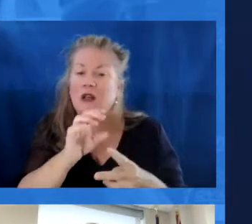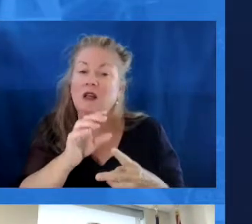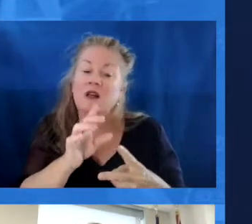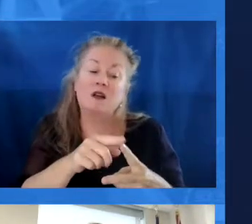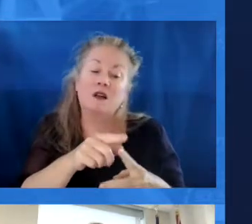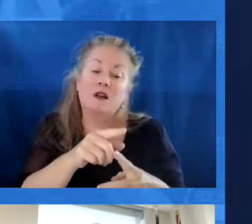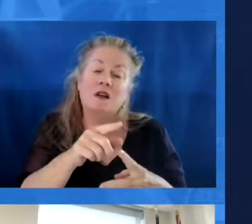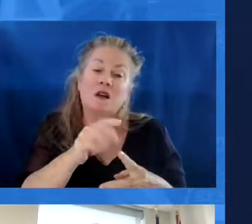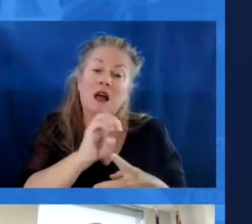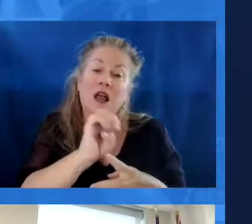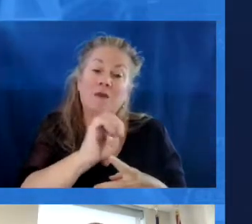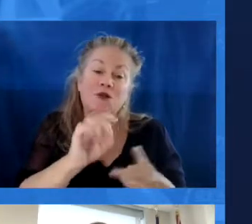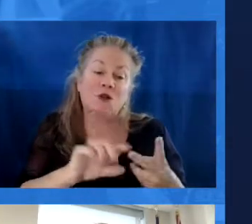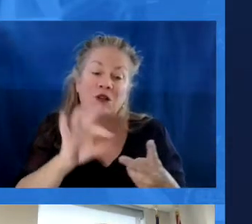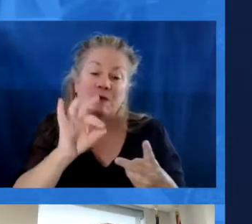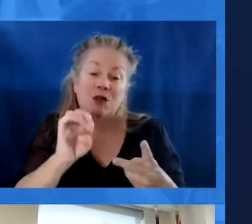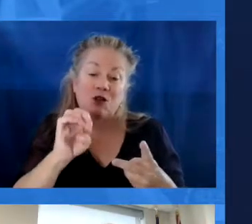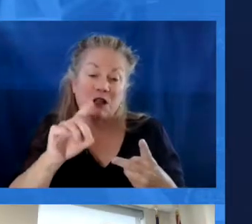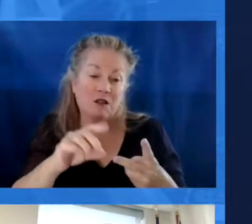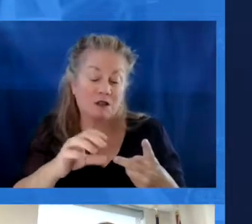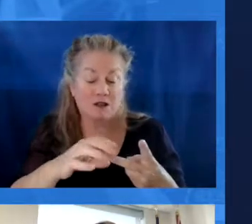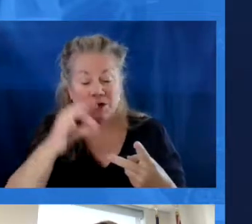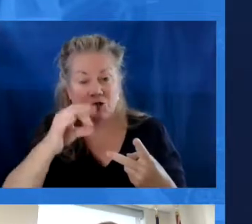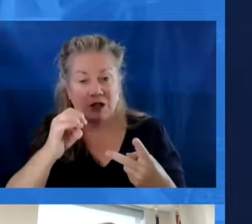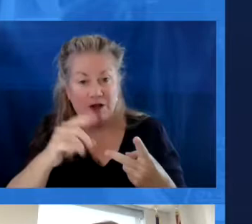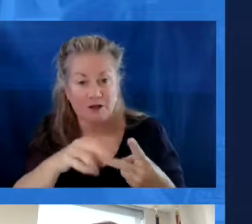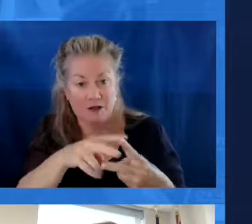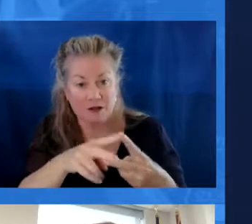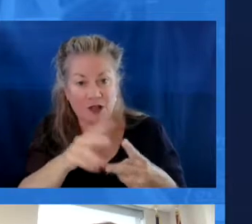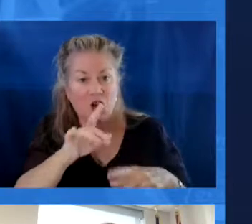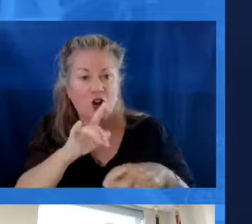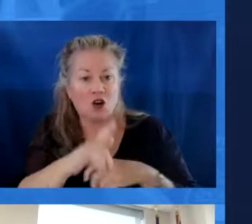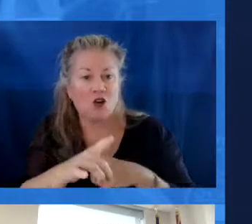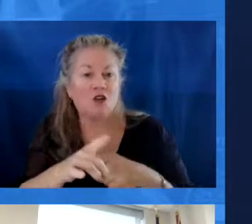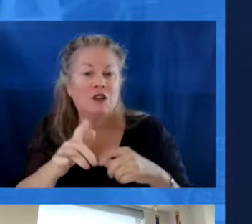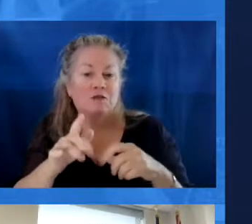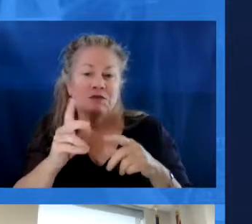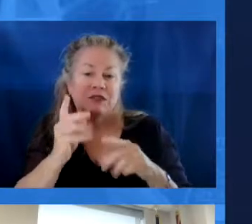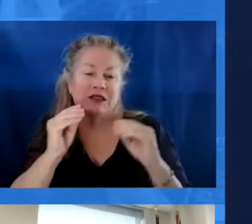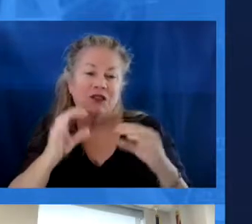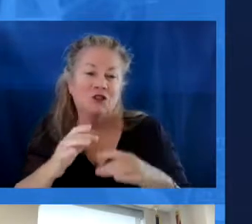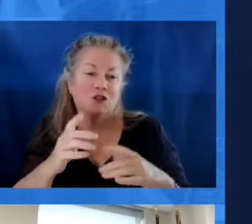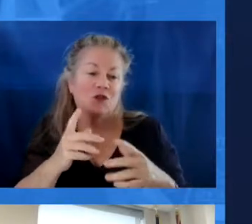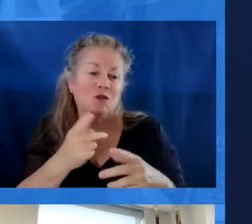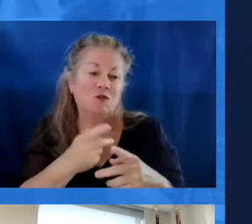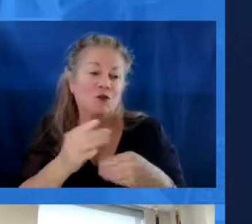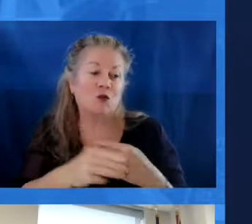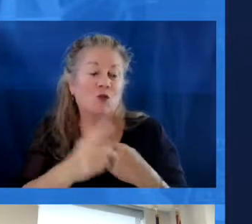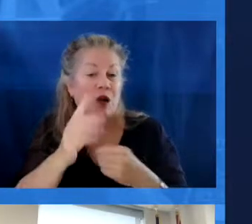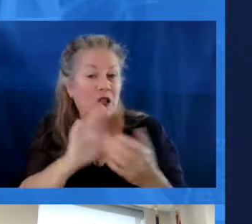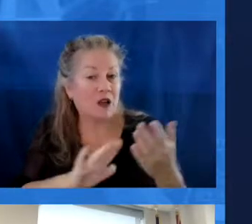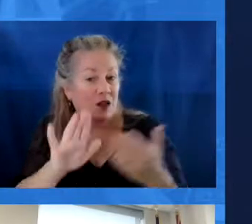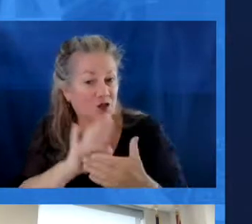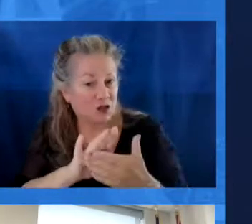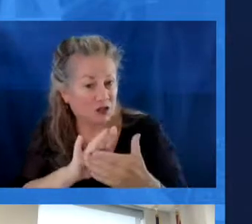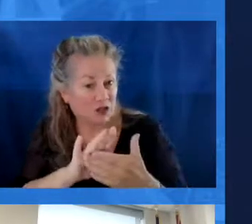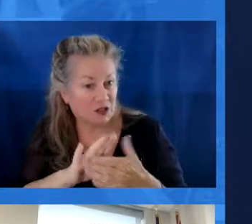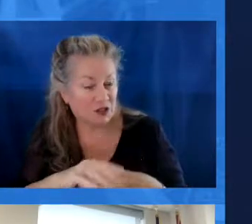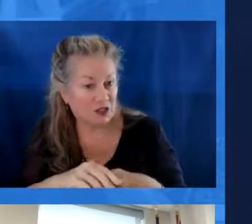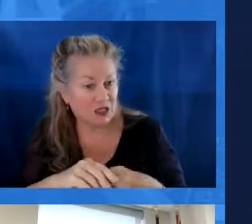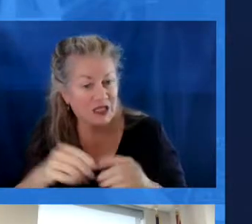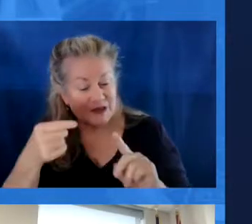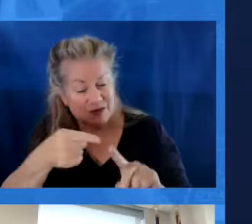those two pathways, and they established the early learning teacher residence program. This was in partnership with one of their local colleges